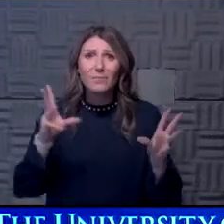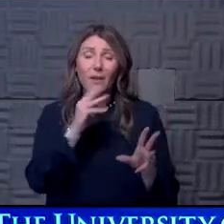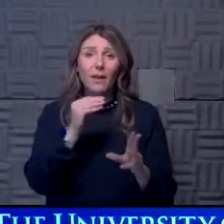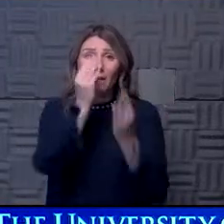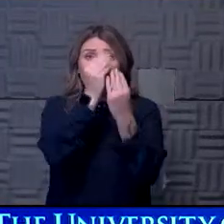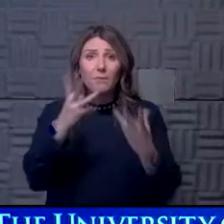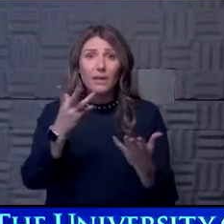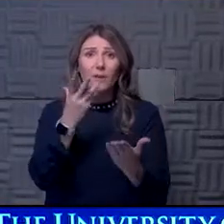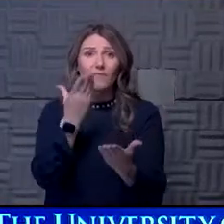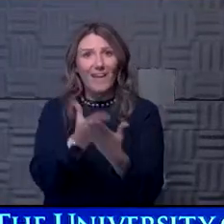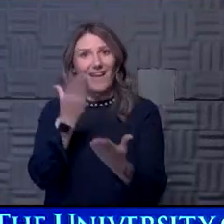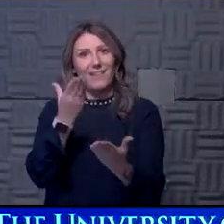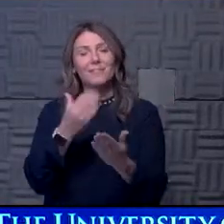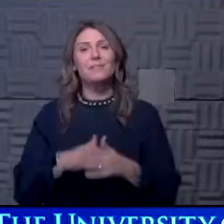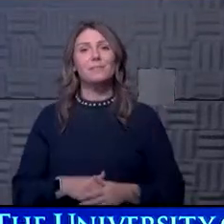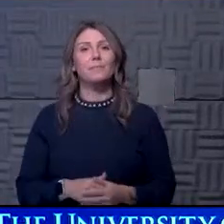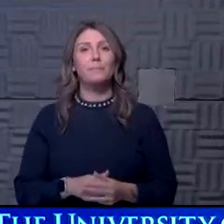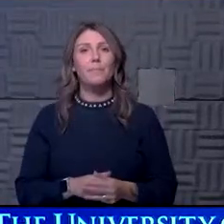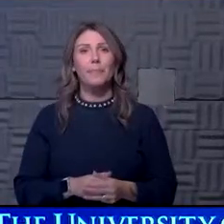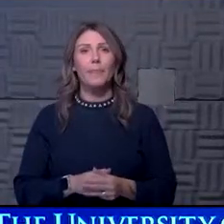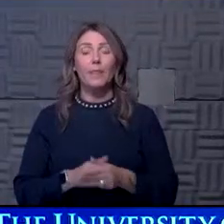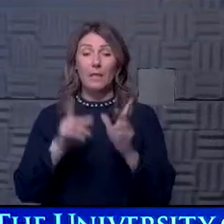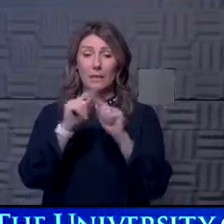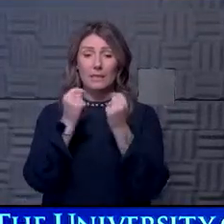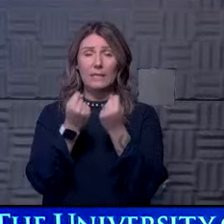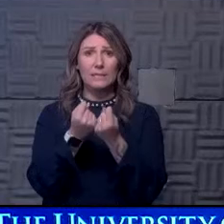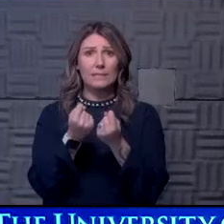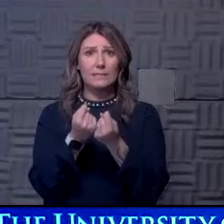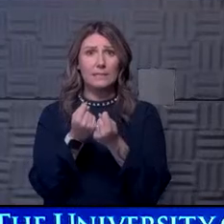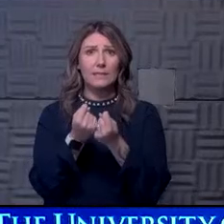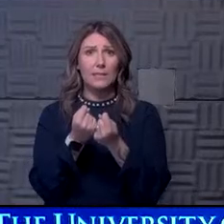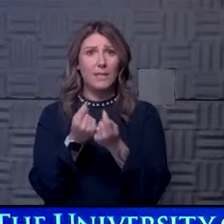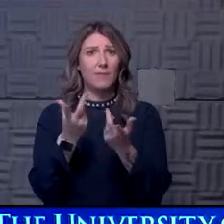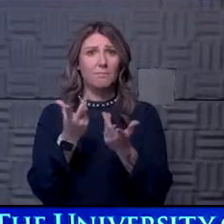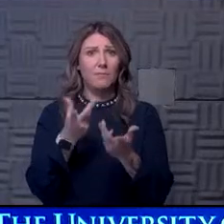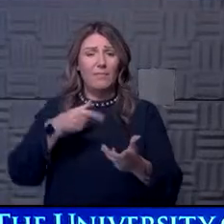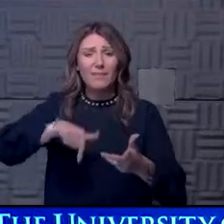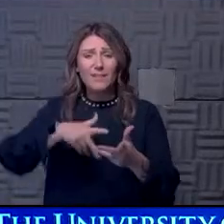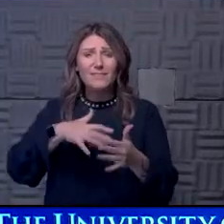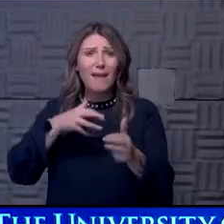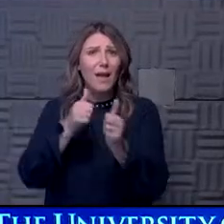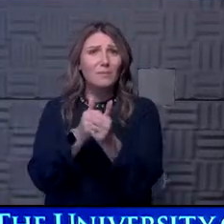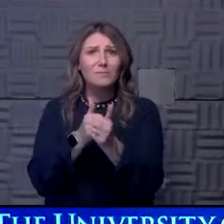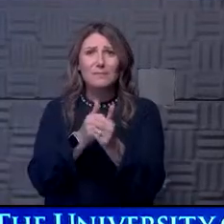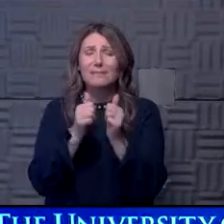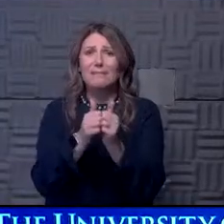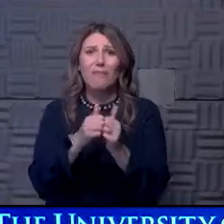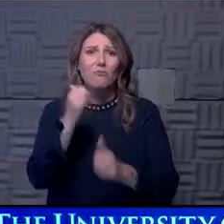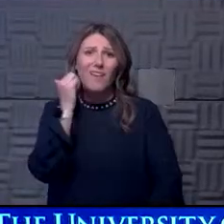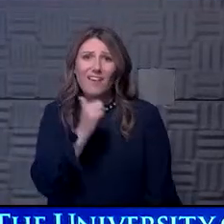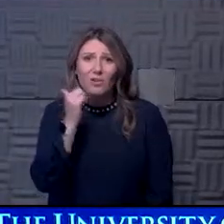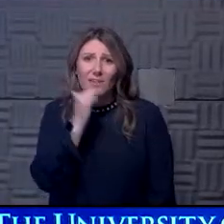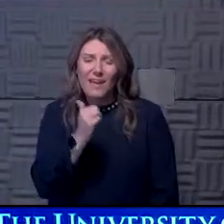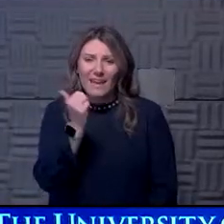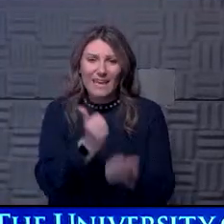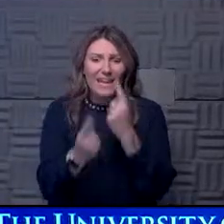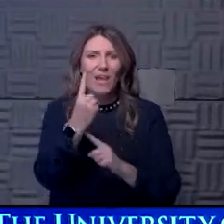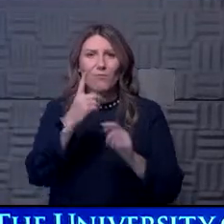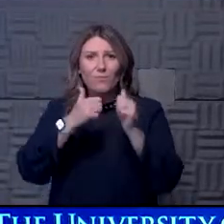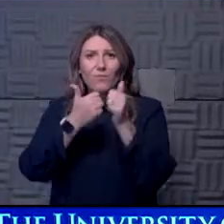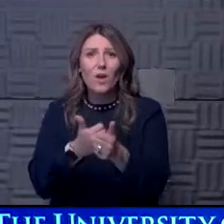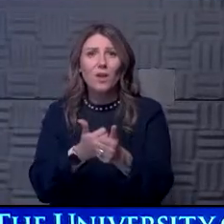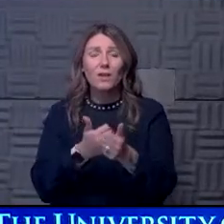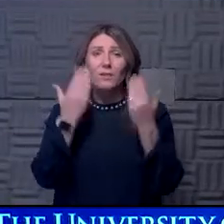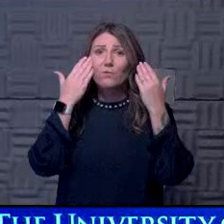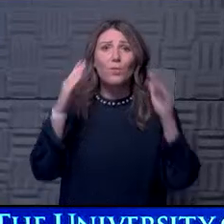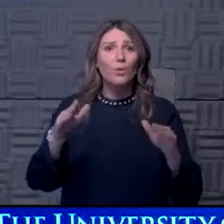share facts. Um, and the team that pulls this update together every day and keeps us all in line. And if you don't